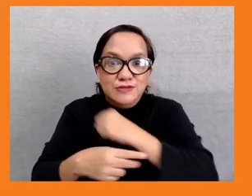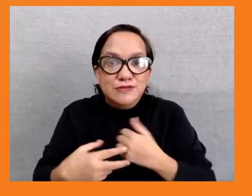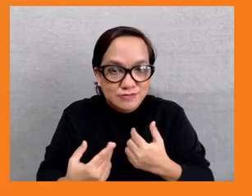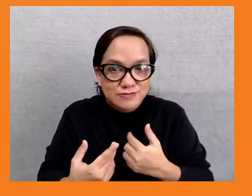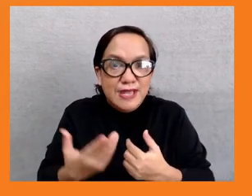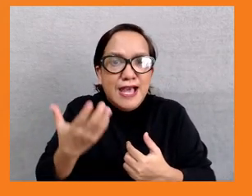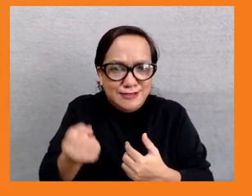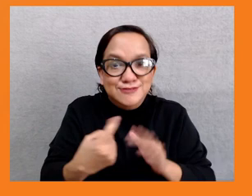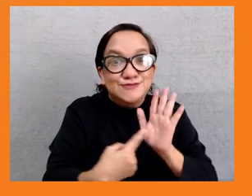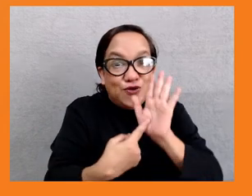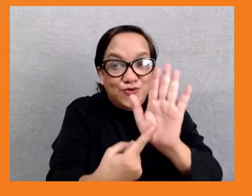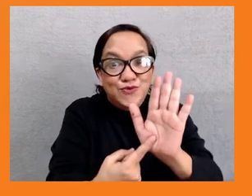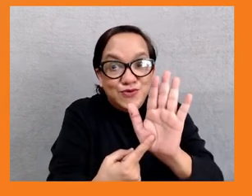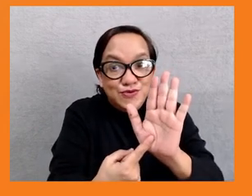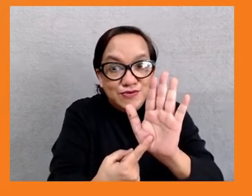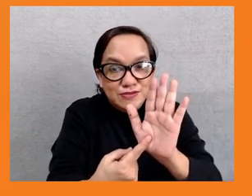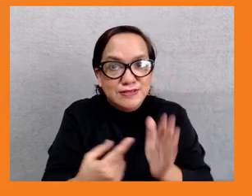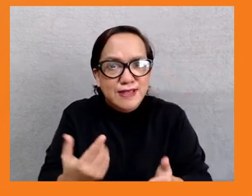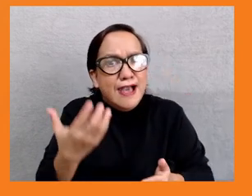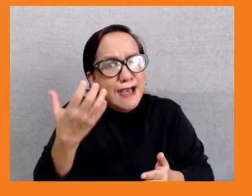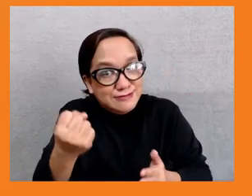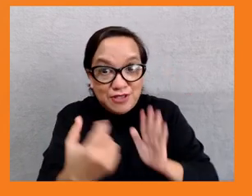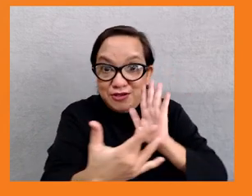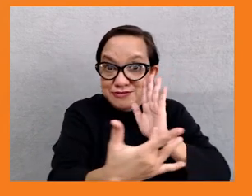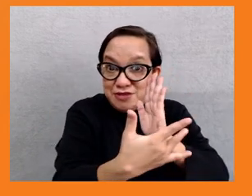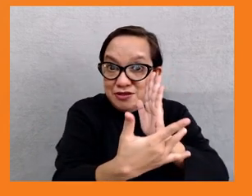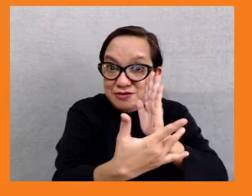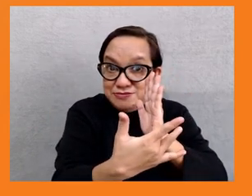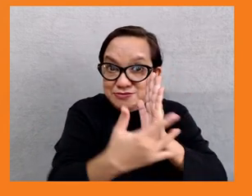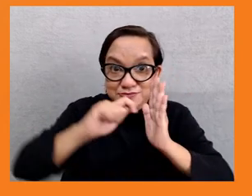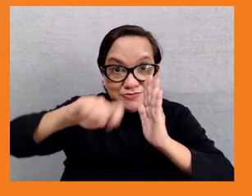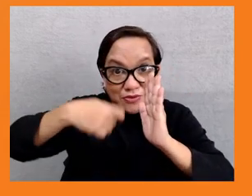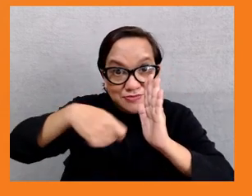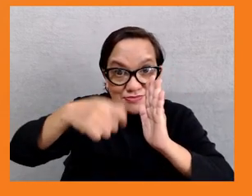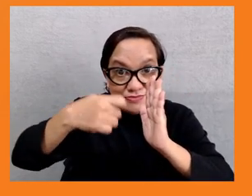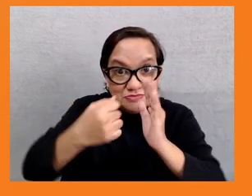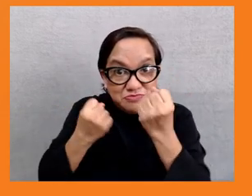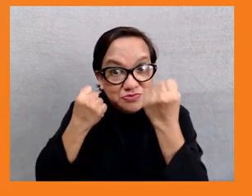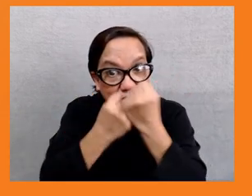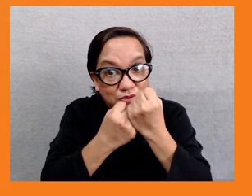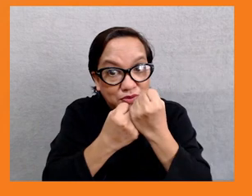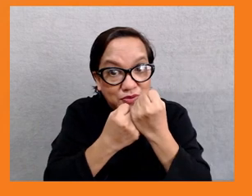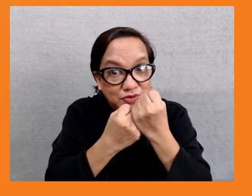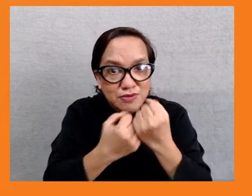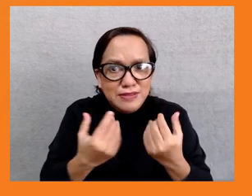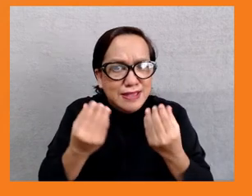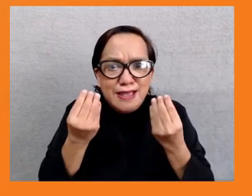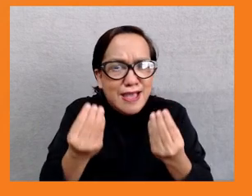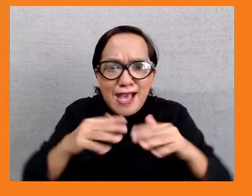assistance projects to support the strengthening of social protection systems,